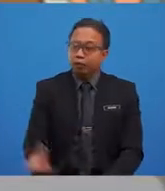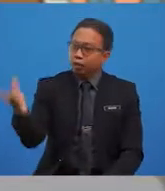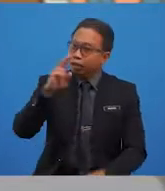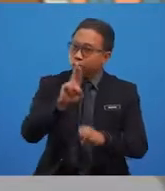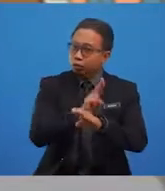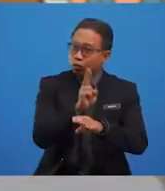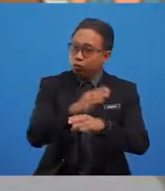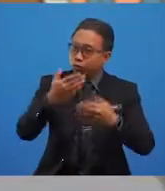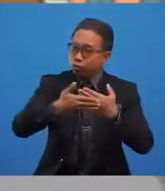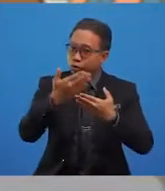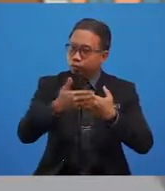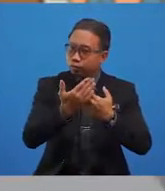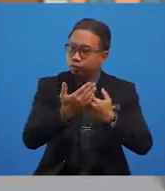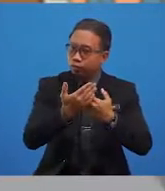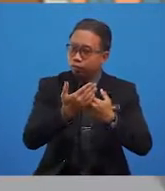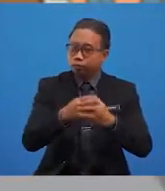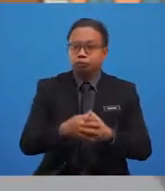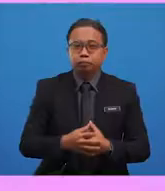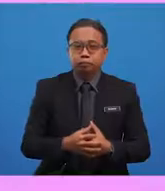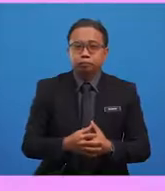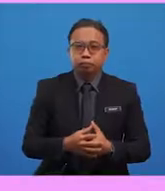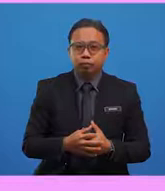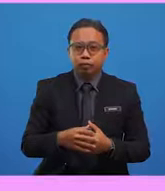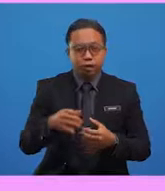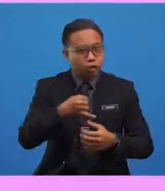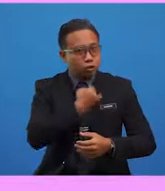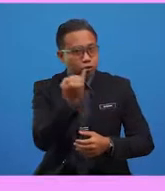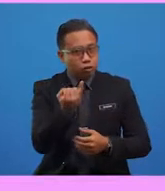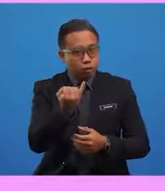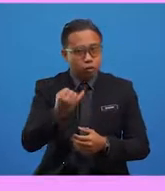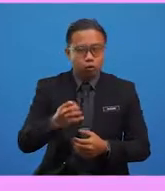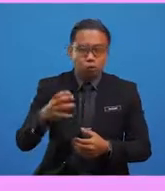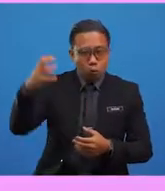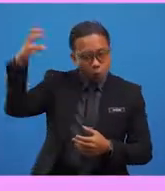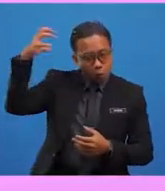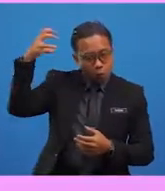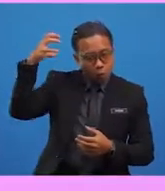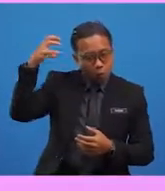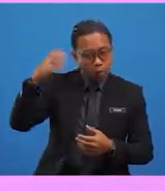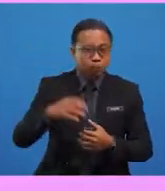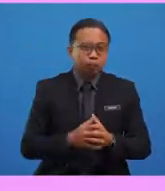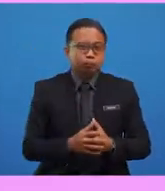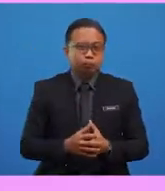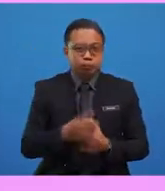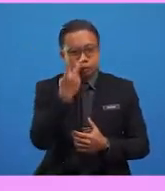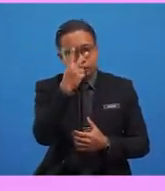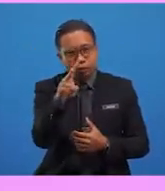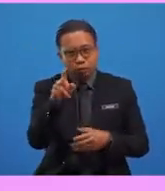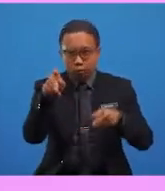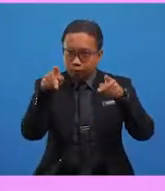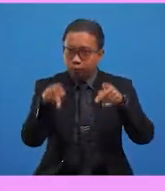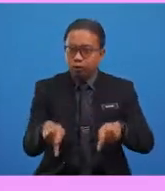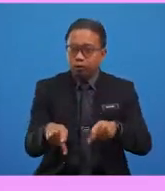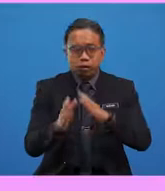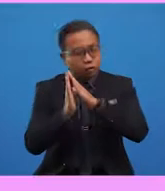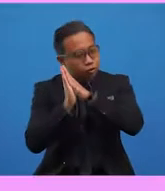use a simple scenario at a park, where you are enjoying the warm sun. You could see some people are